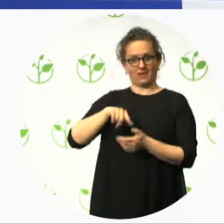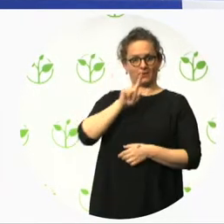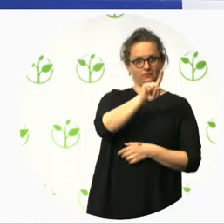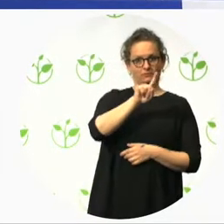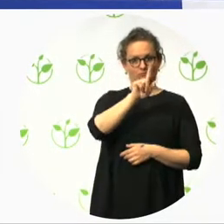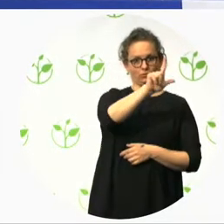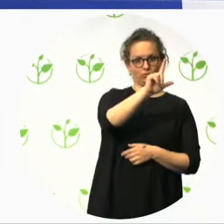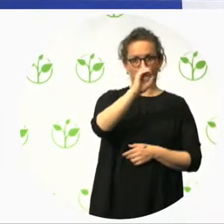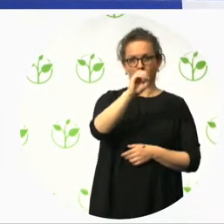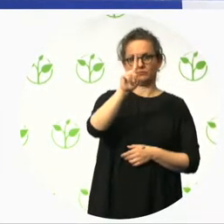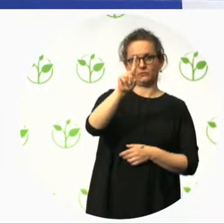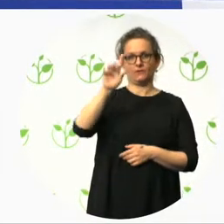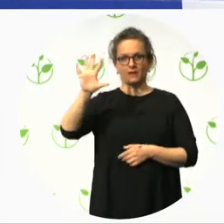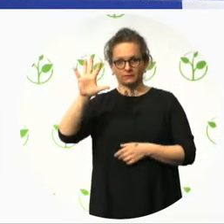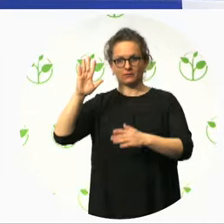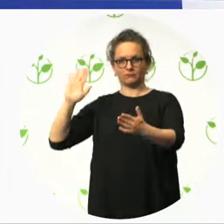,000 times.